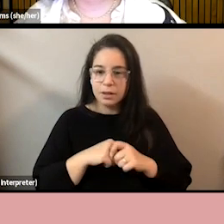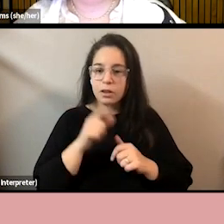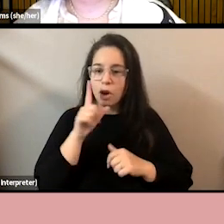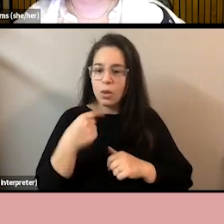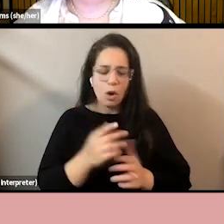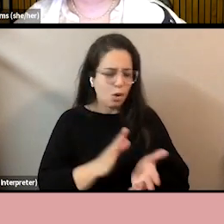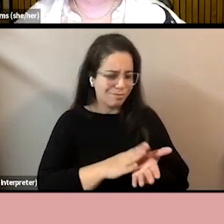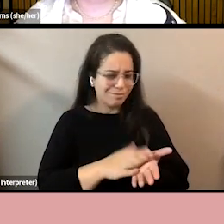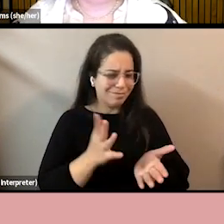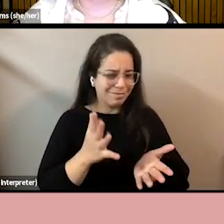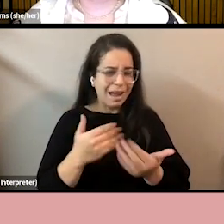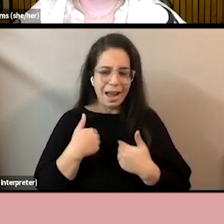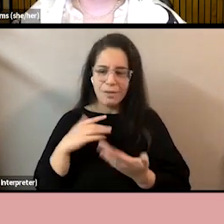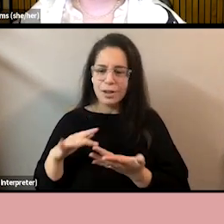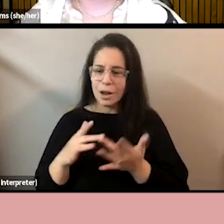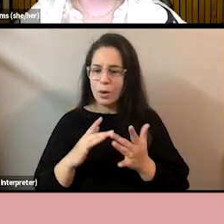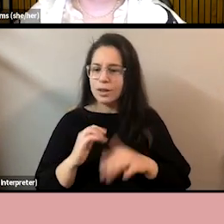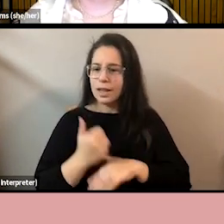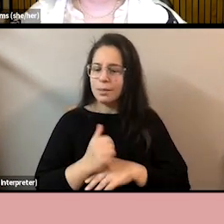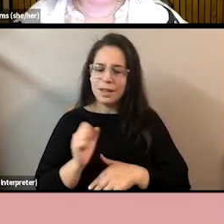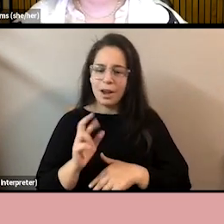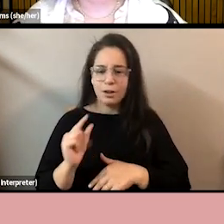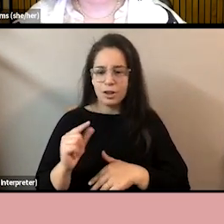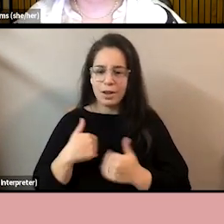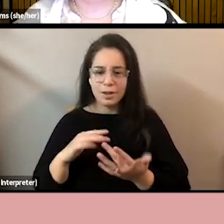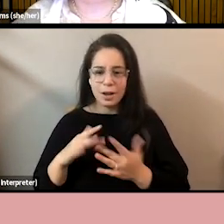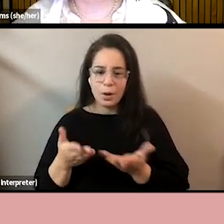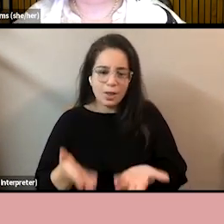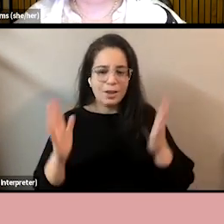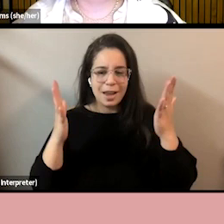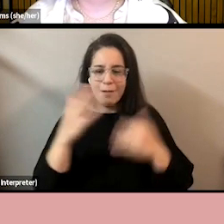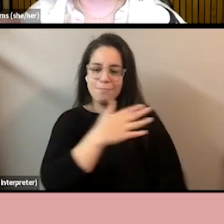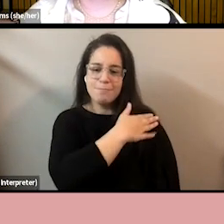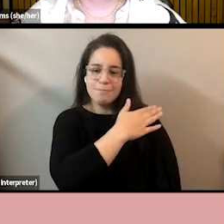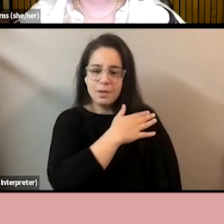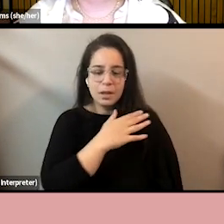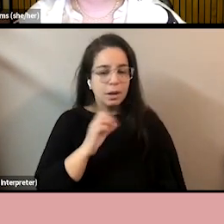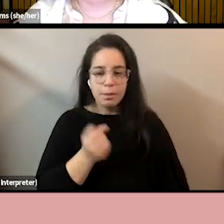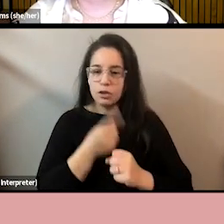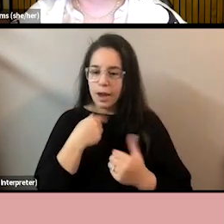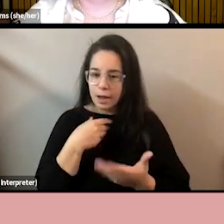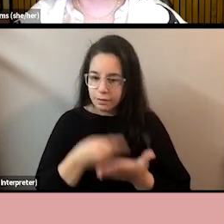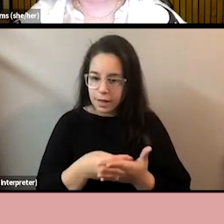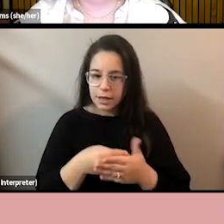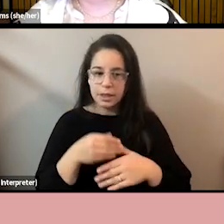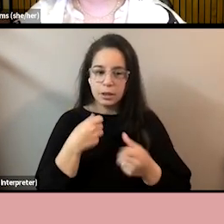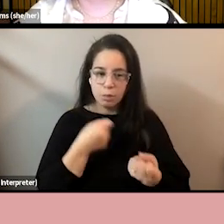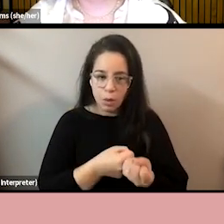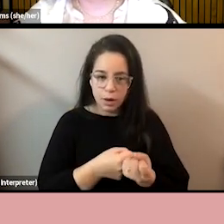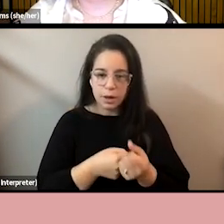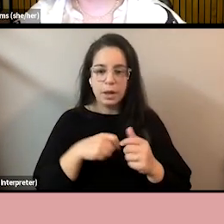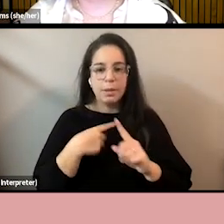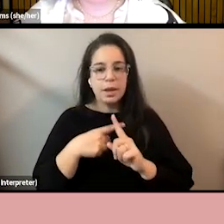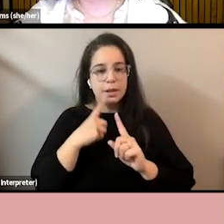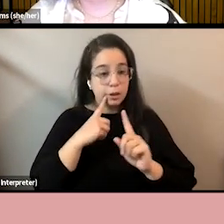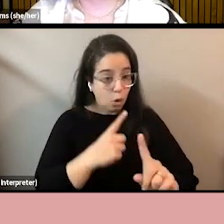-congratulate on having a network, having an ERG. You have to make sure that it's funded, that it's supported, and that concrete aims are put